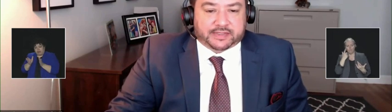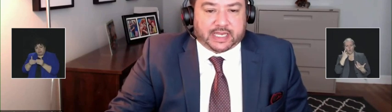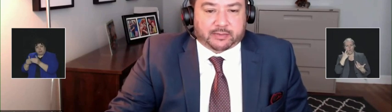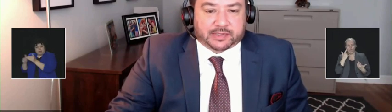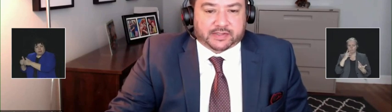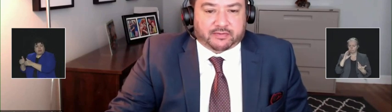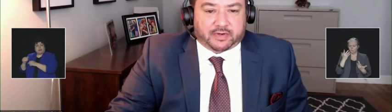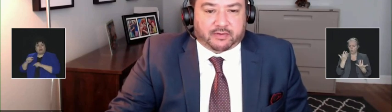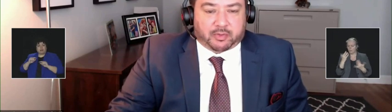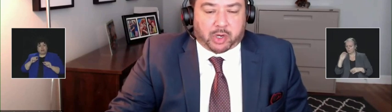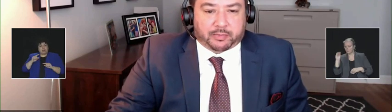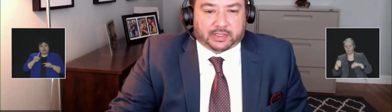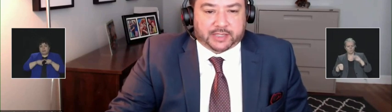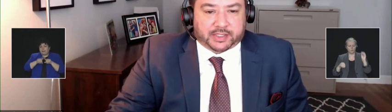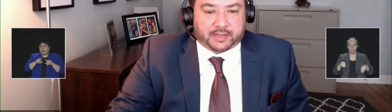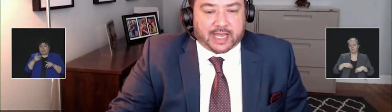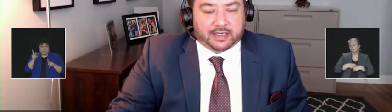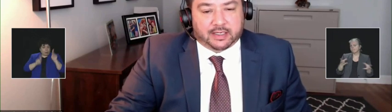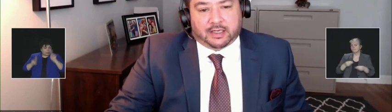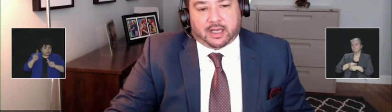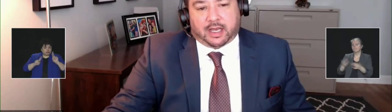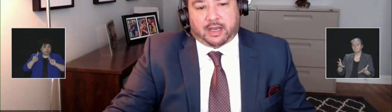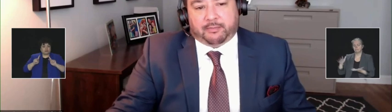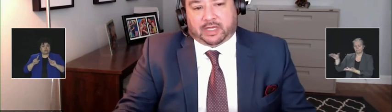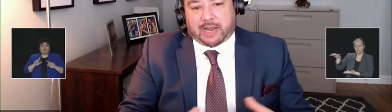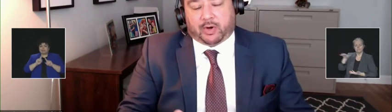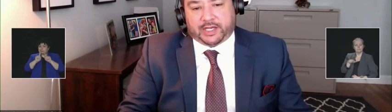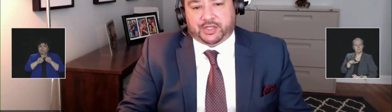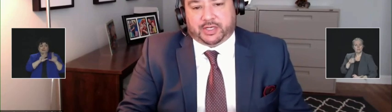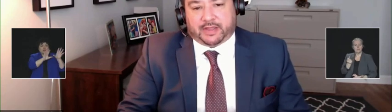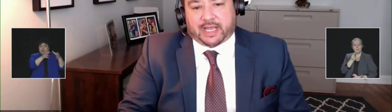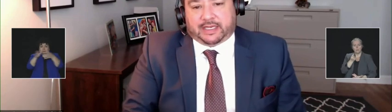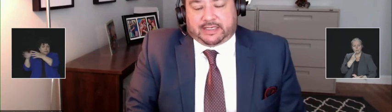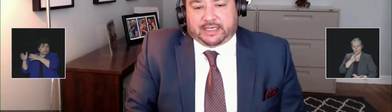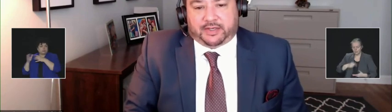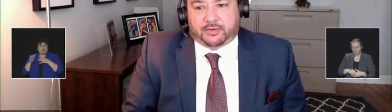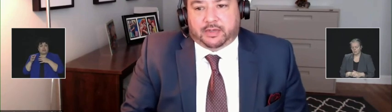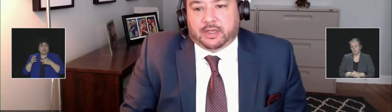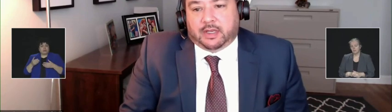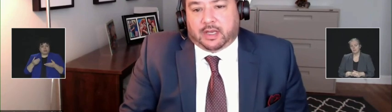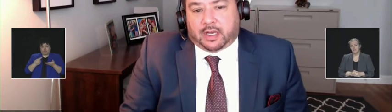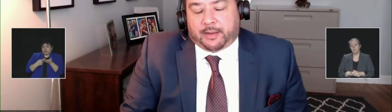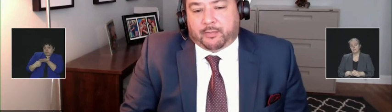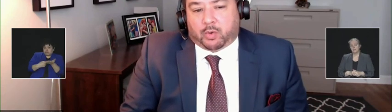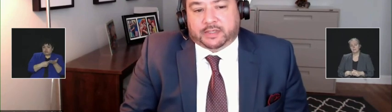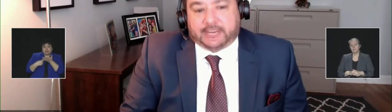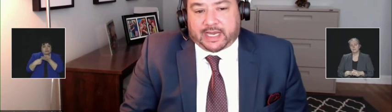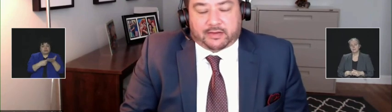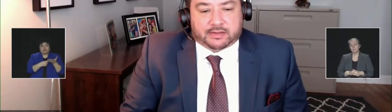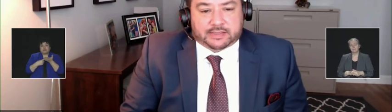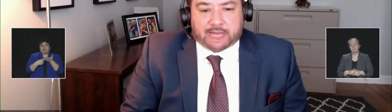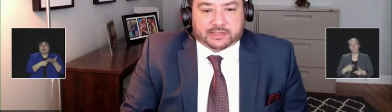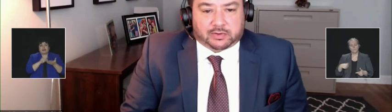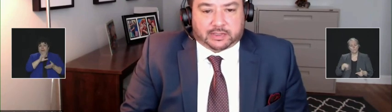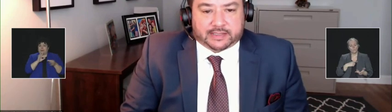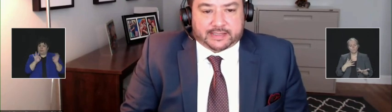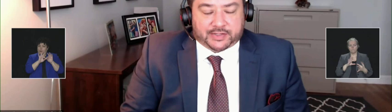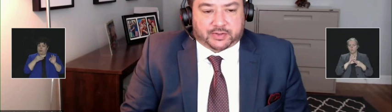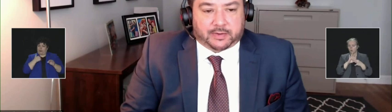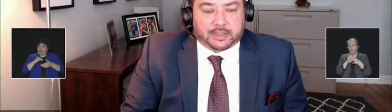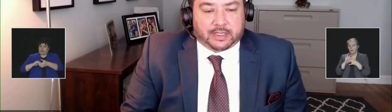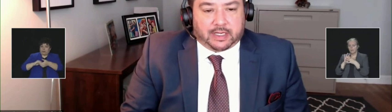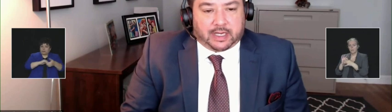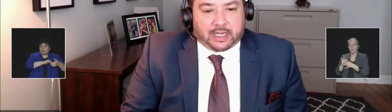segments of the population. And that collaboration and that continued work together is absolutely essential